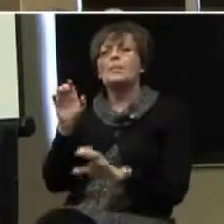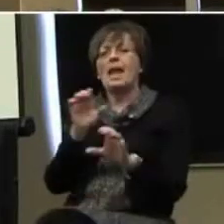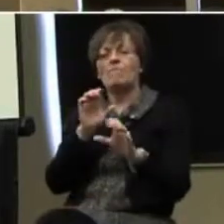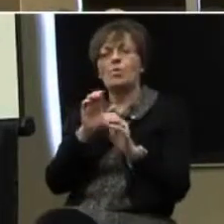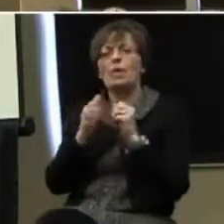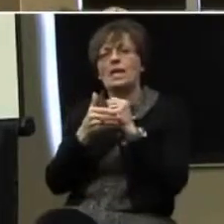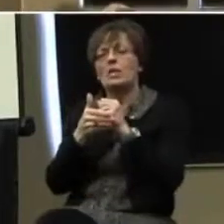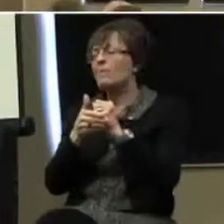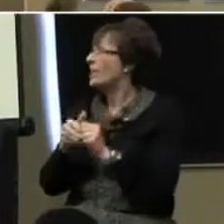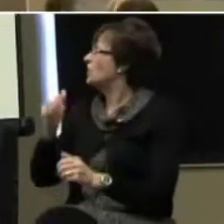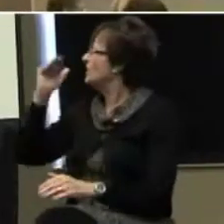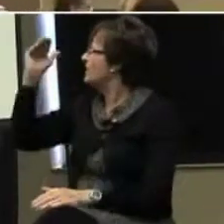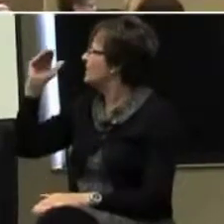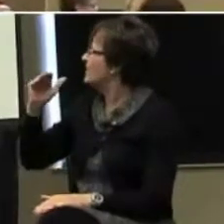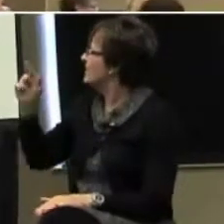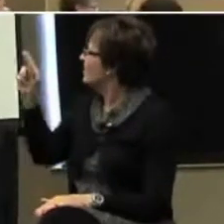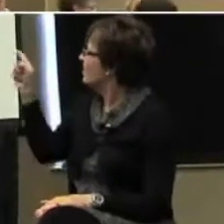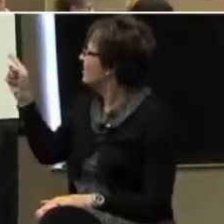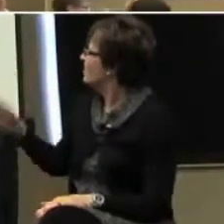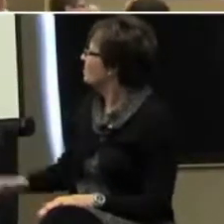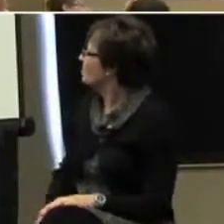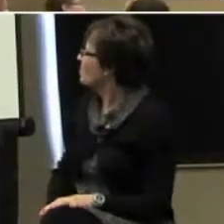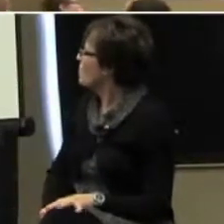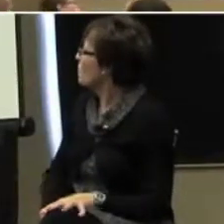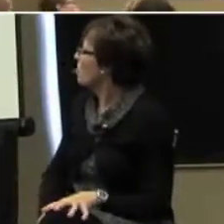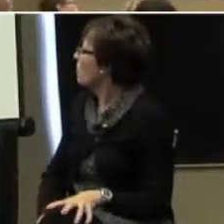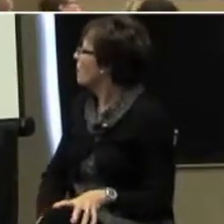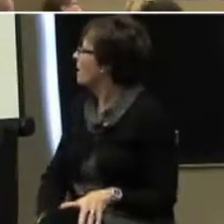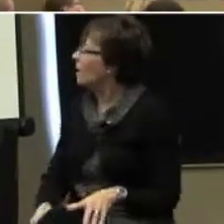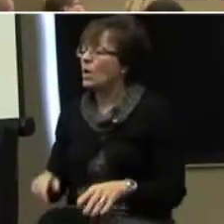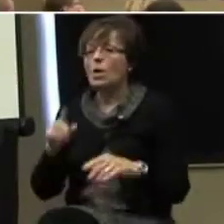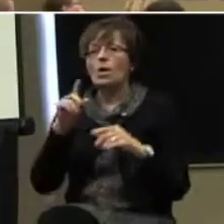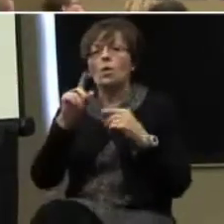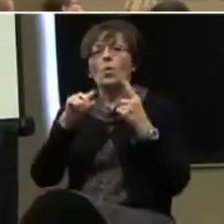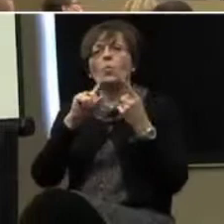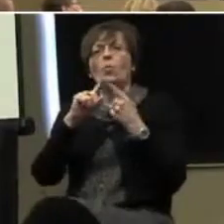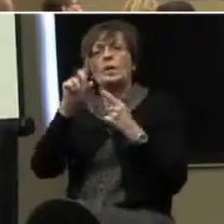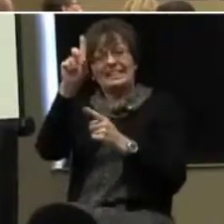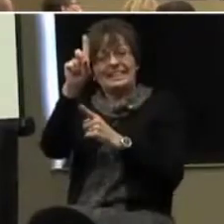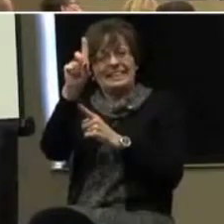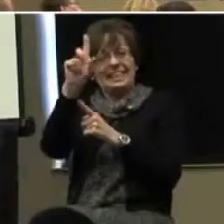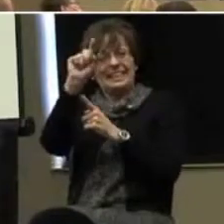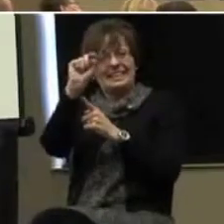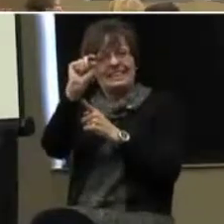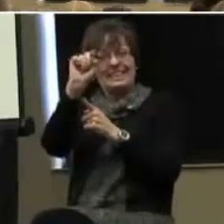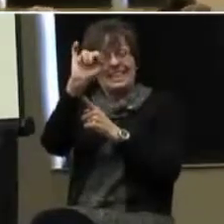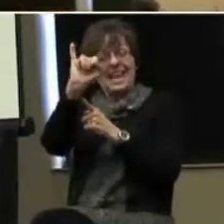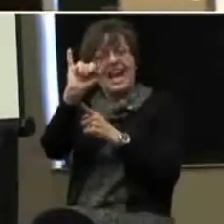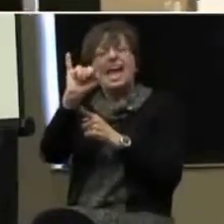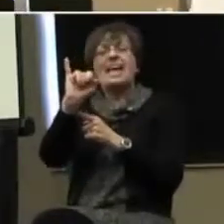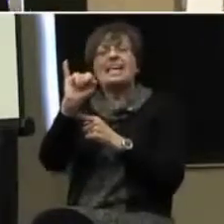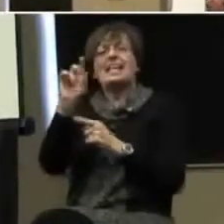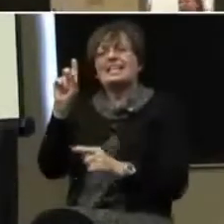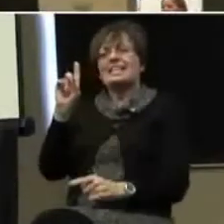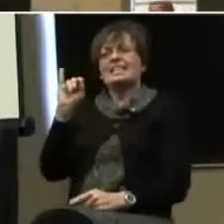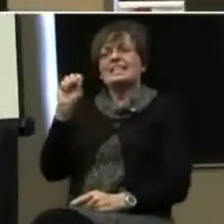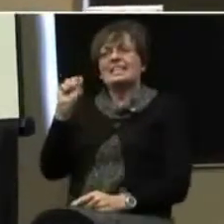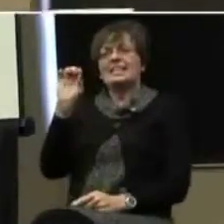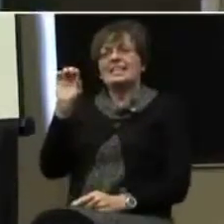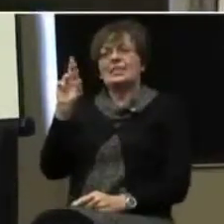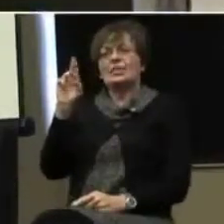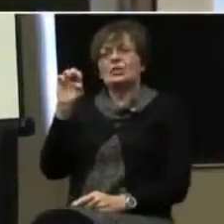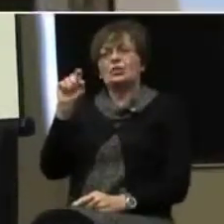DTI, shaping, generalization, training, and task analysis. And when I, DTI is actually discrete trial